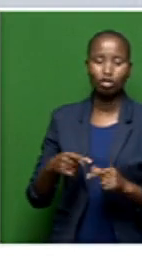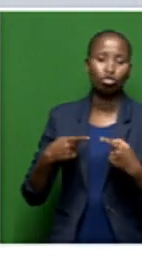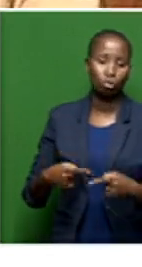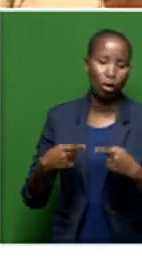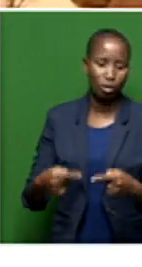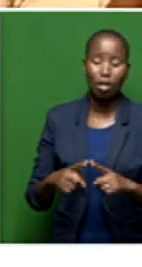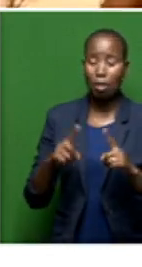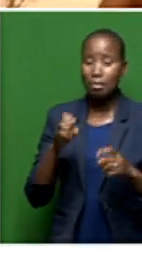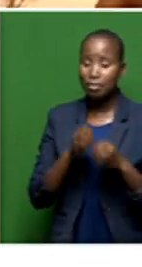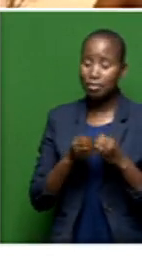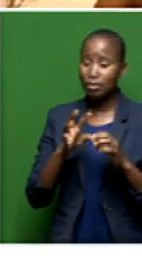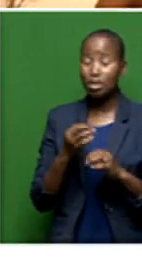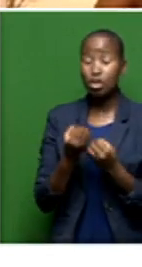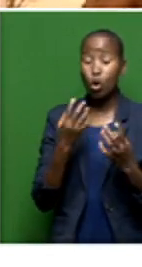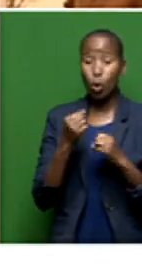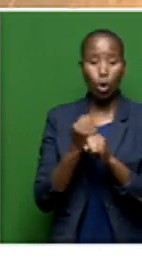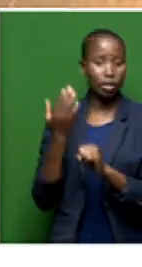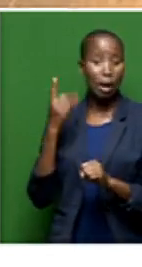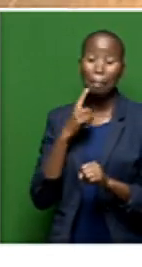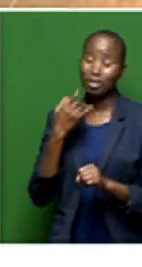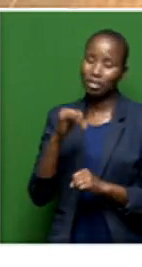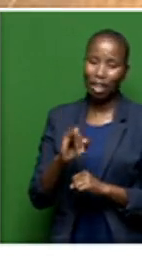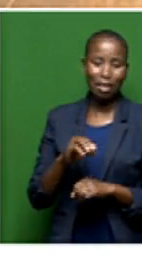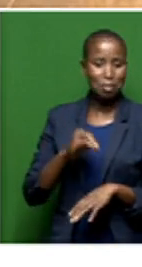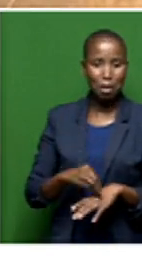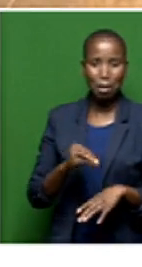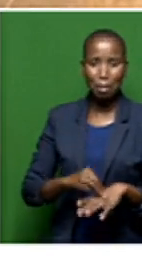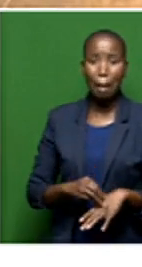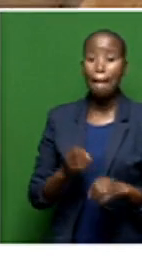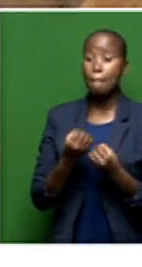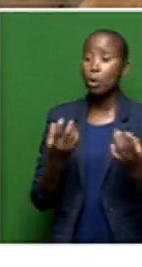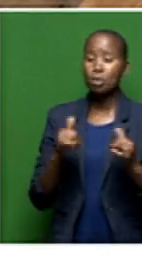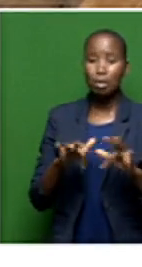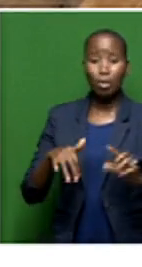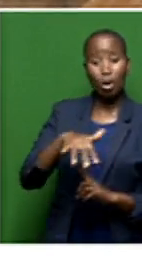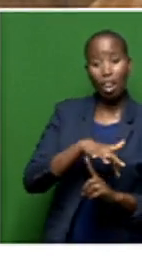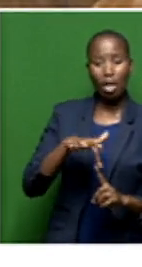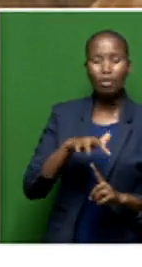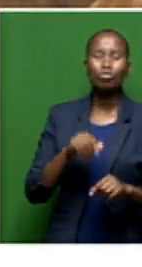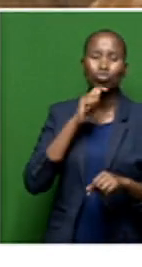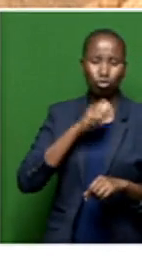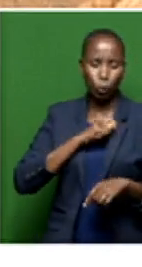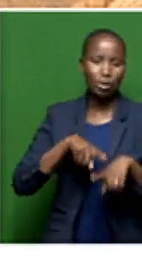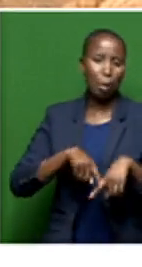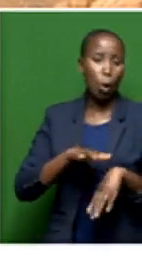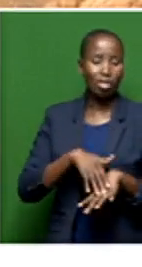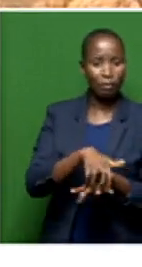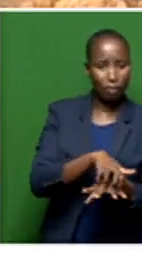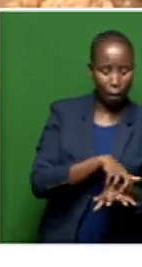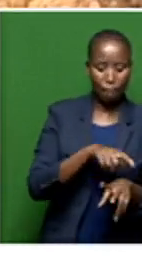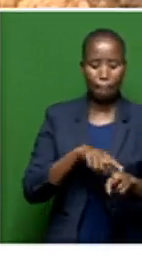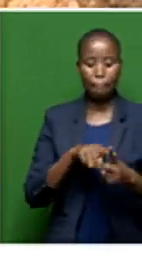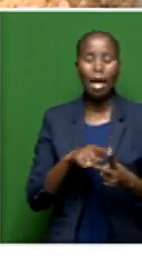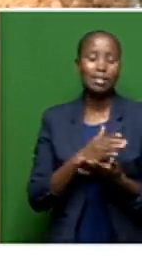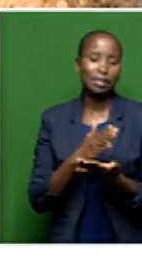ago but supply is sporadic. Many of the residents here depend on subsistence farming while others rely on social